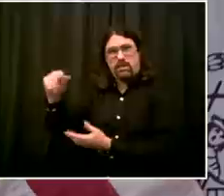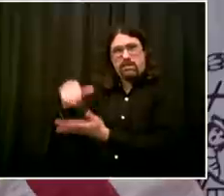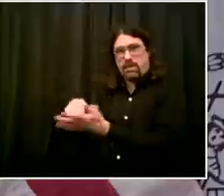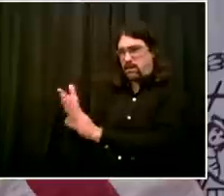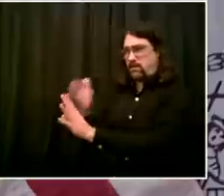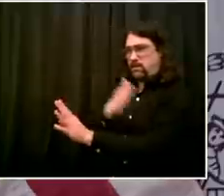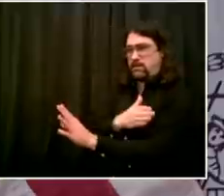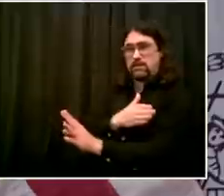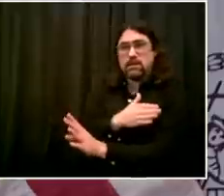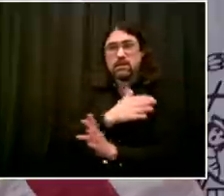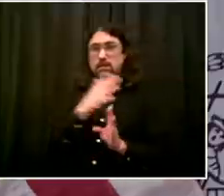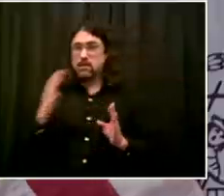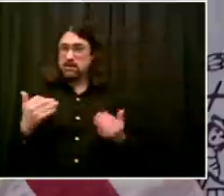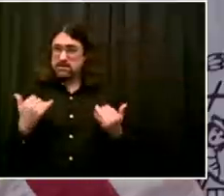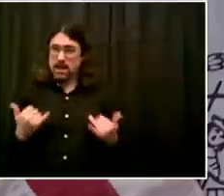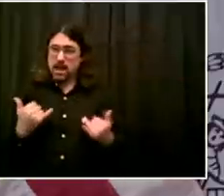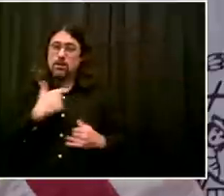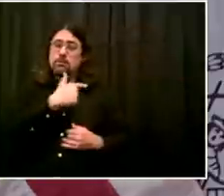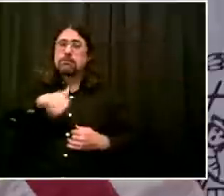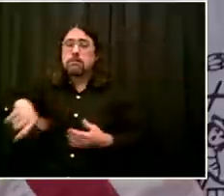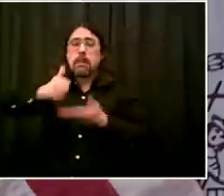The next is Matt Chase from Newsday.